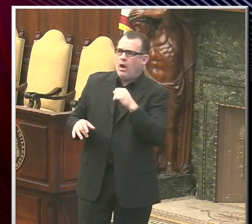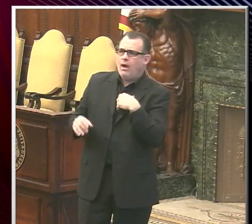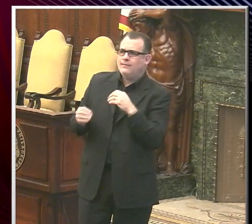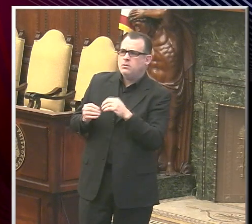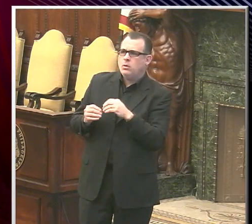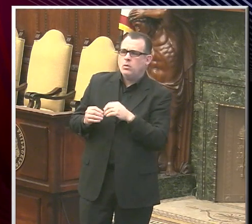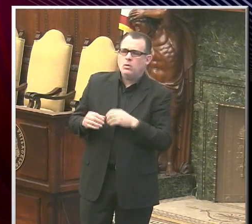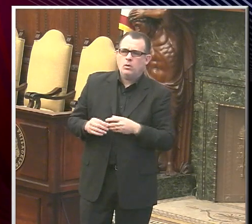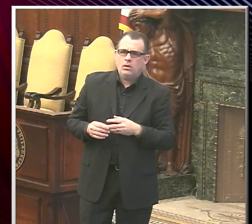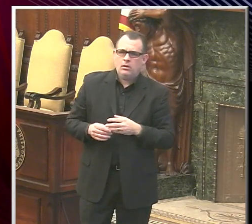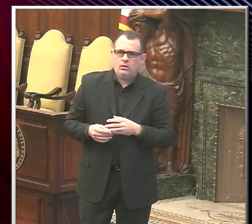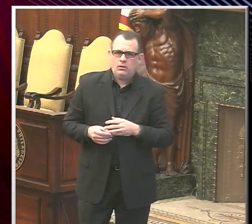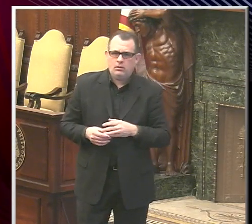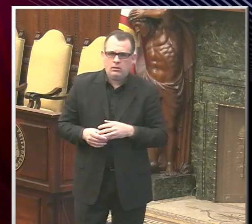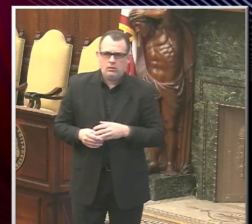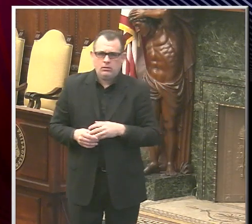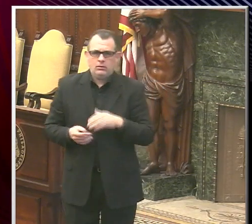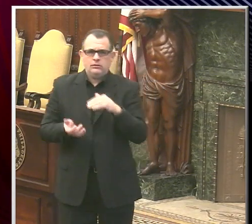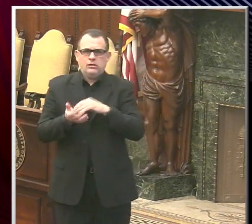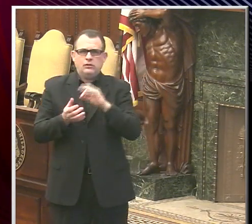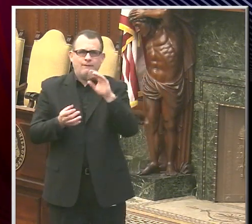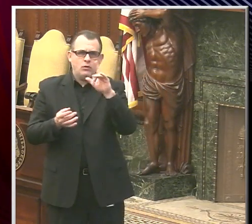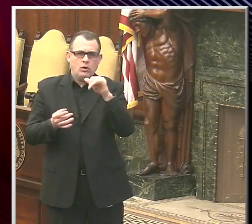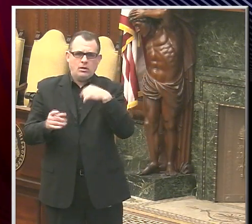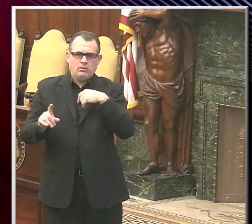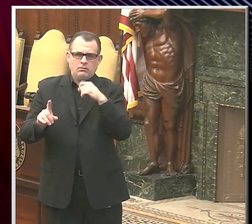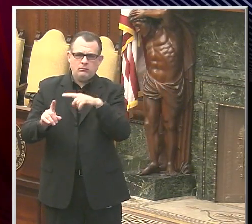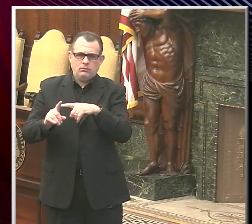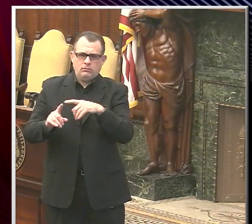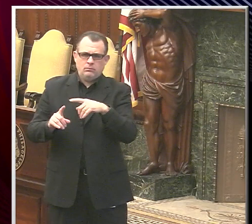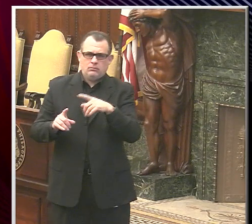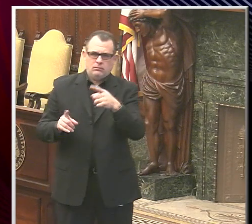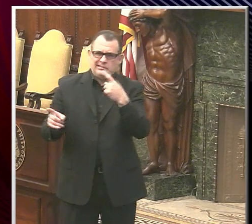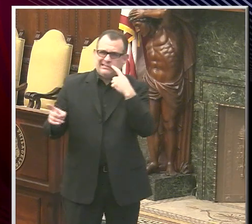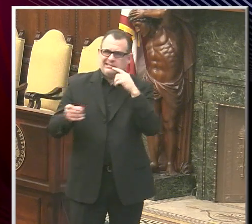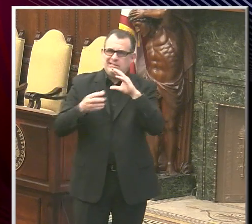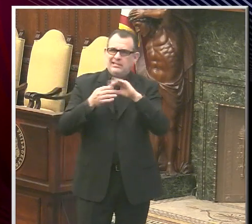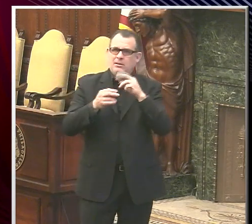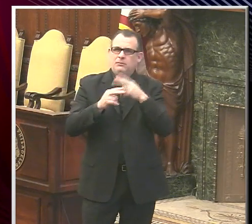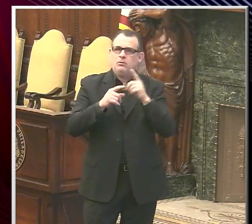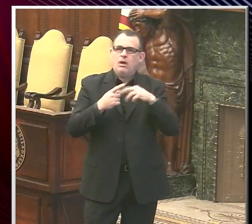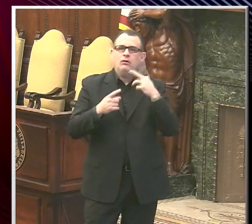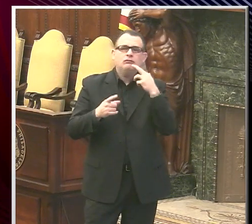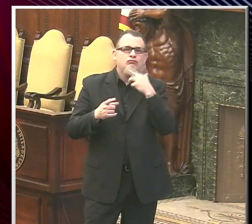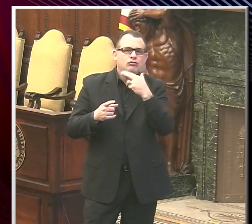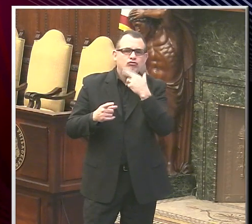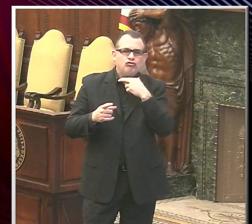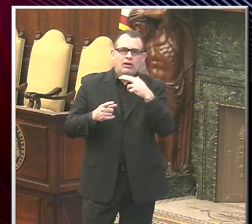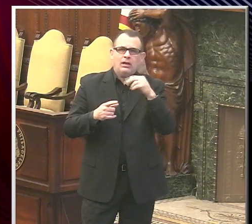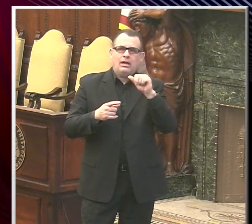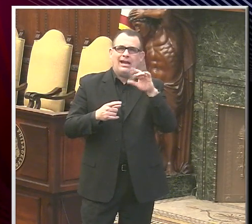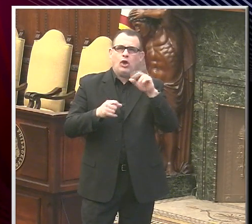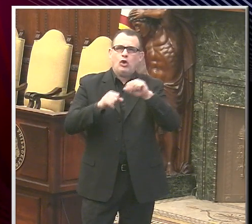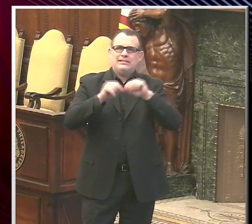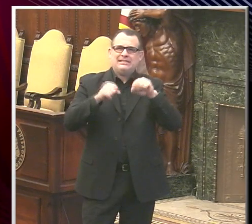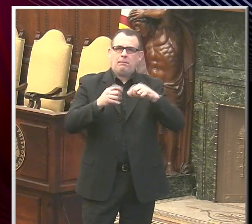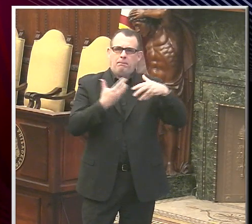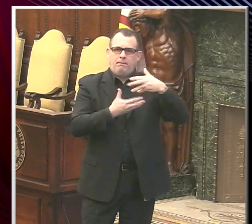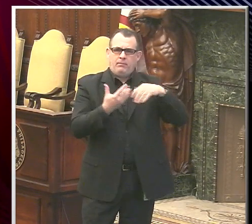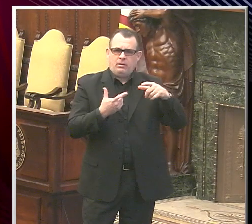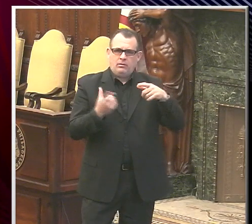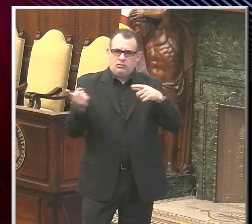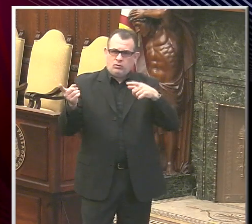This is for Dr. Farley. Dr. Farley, talked about the restaurant purification. Have you looked at the what's called stat air